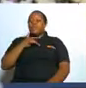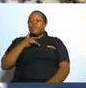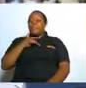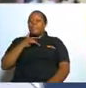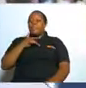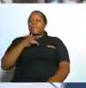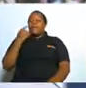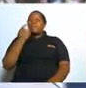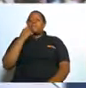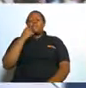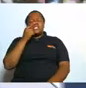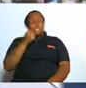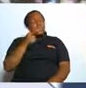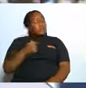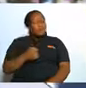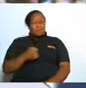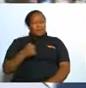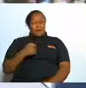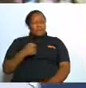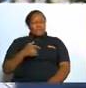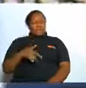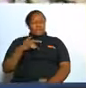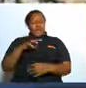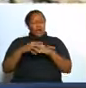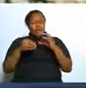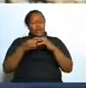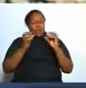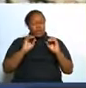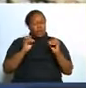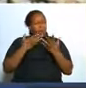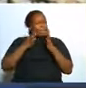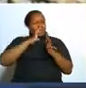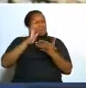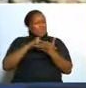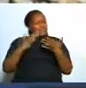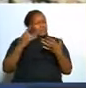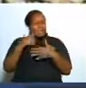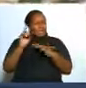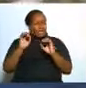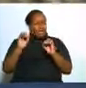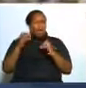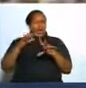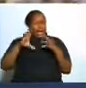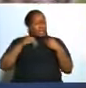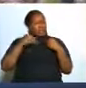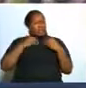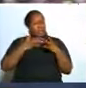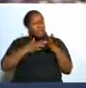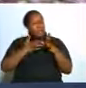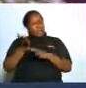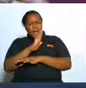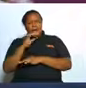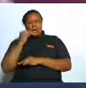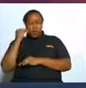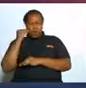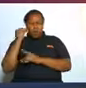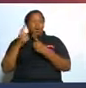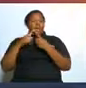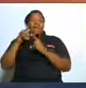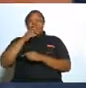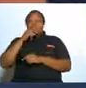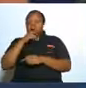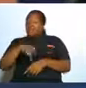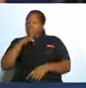they just tell you i don't feel comfortable as if something is not right let me go back but a man will never